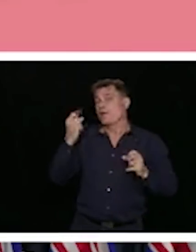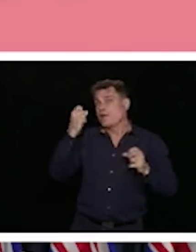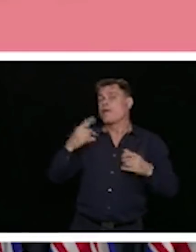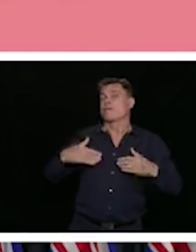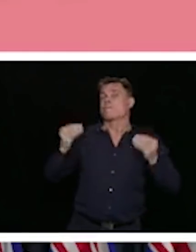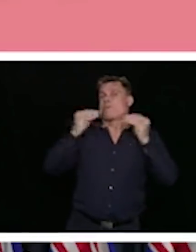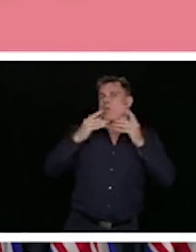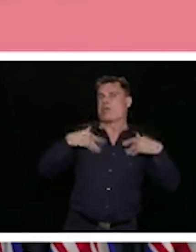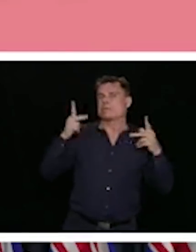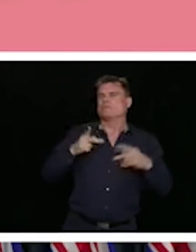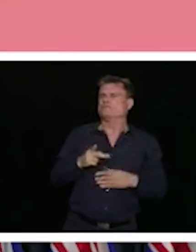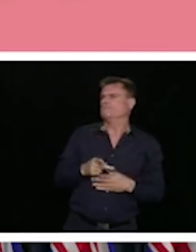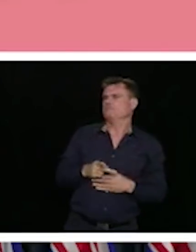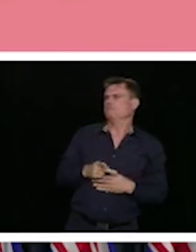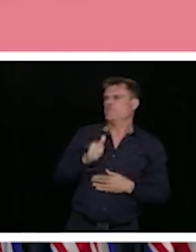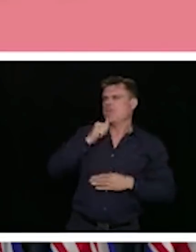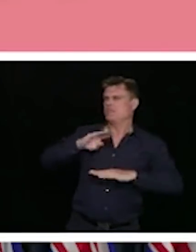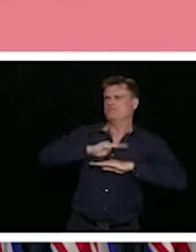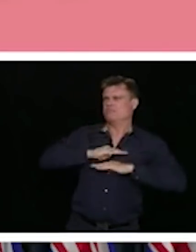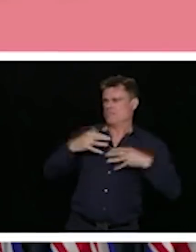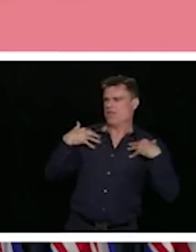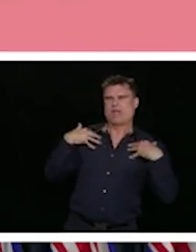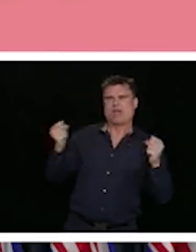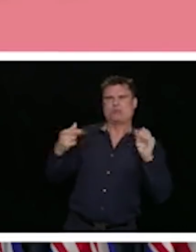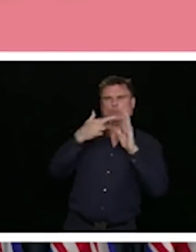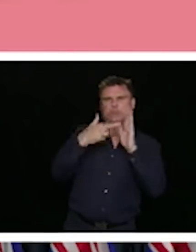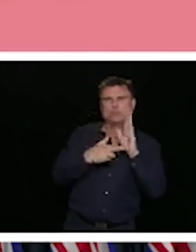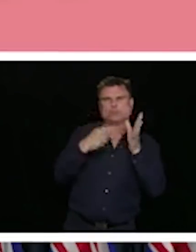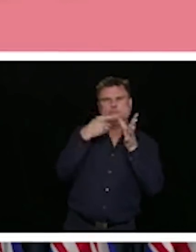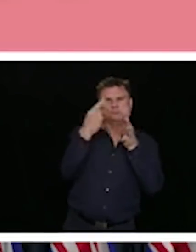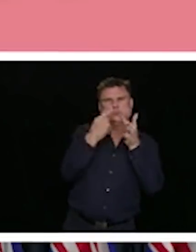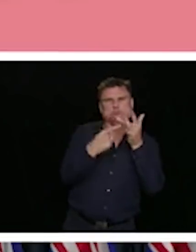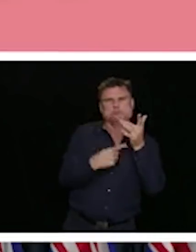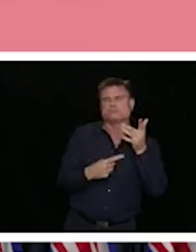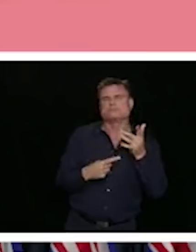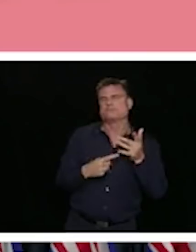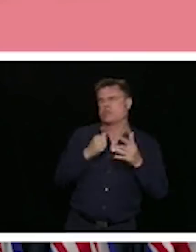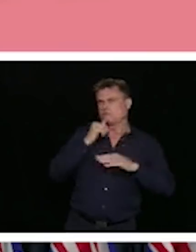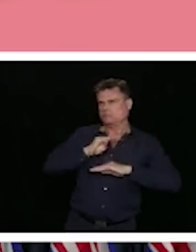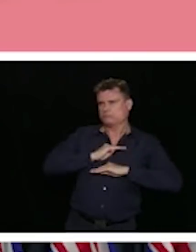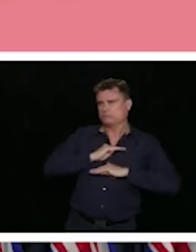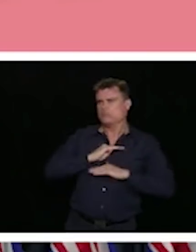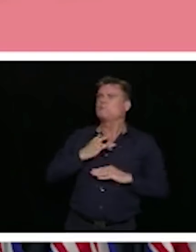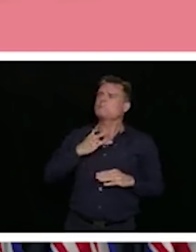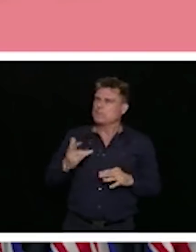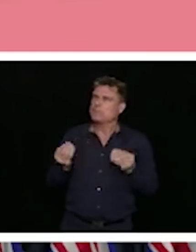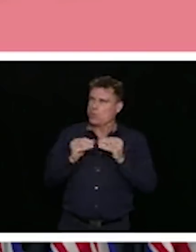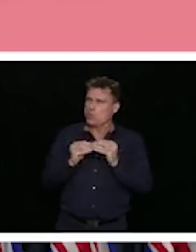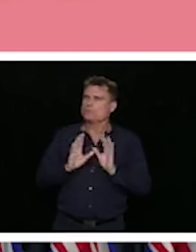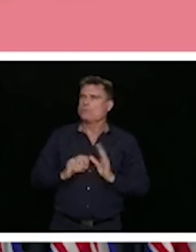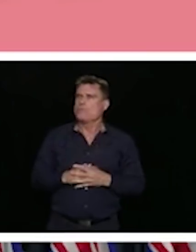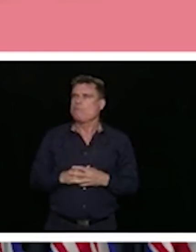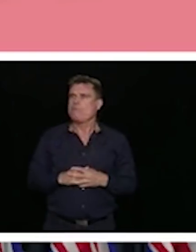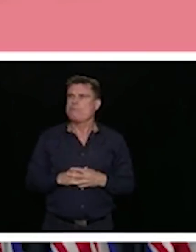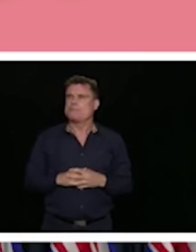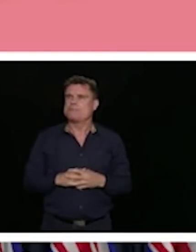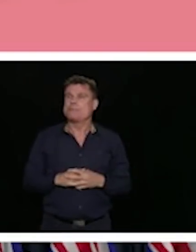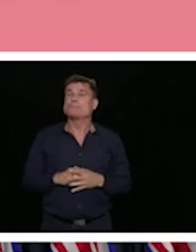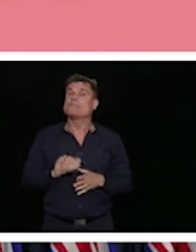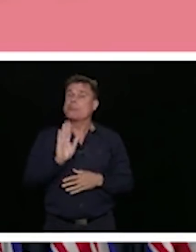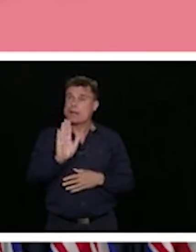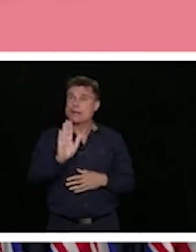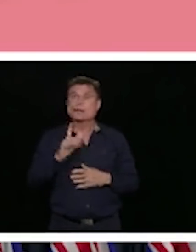affected. And some of that comes out in the further data that health When we look at whether people were following public health advice,